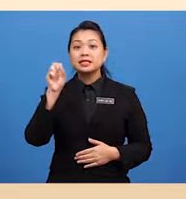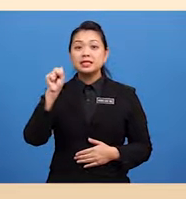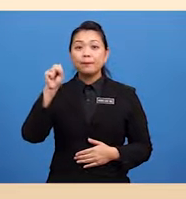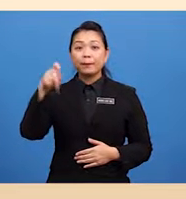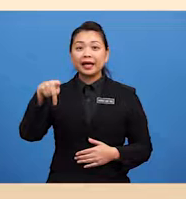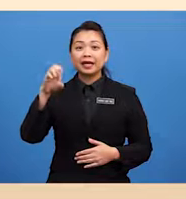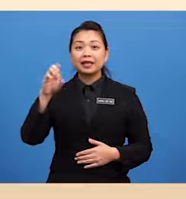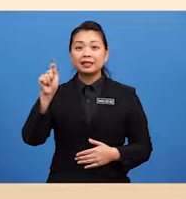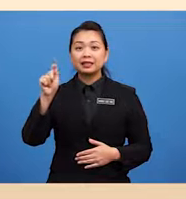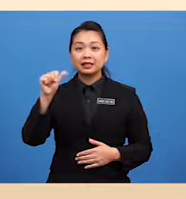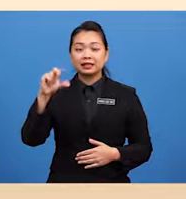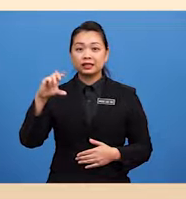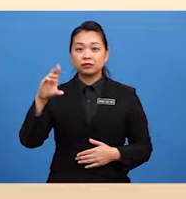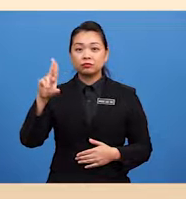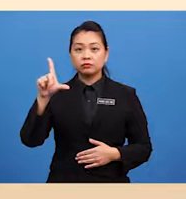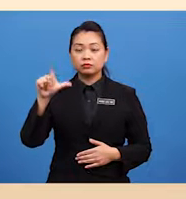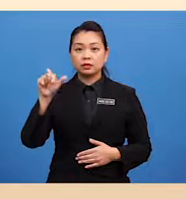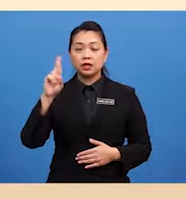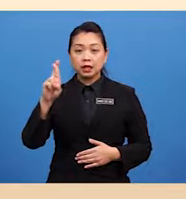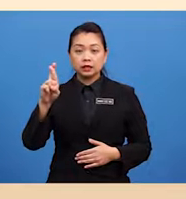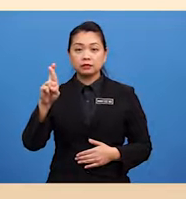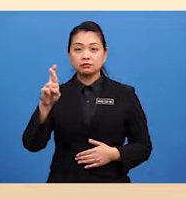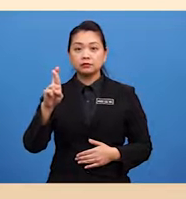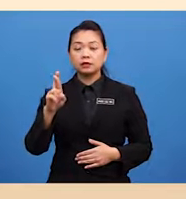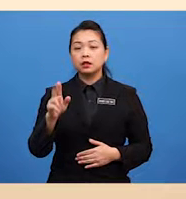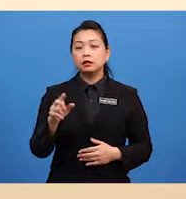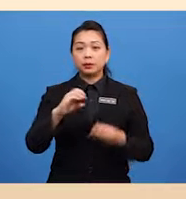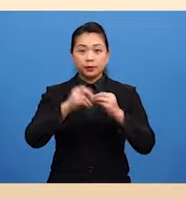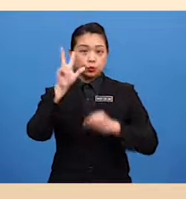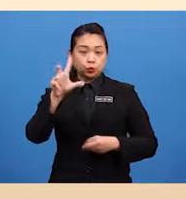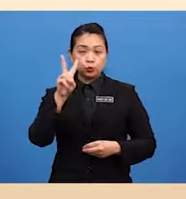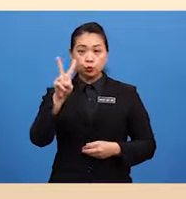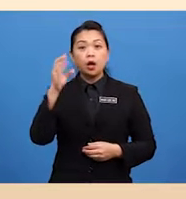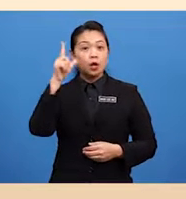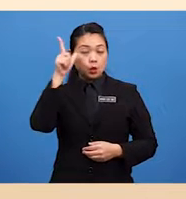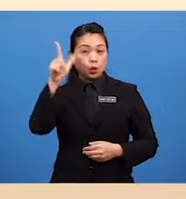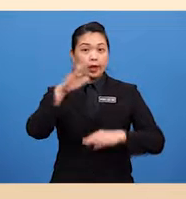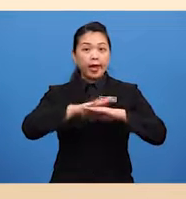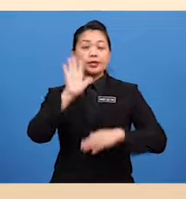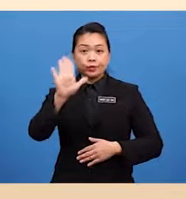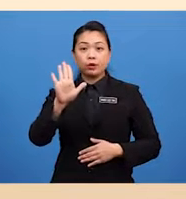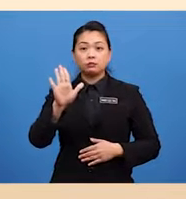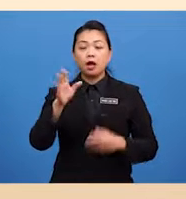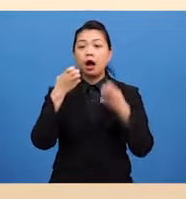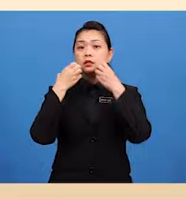Look at your excellent exam result